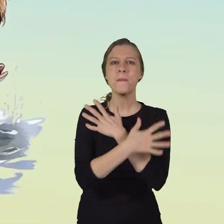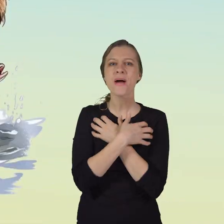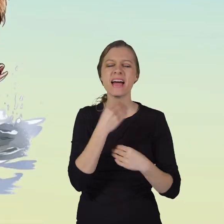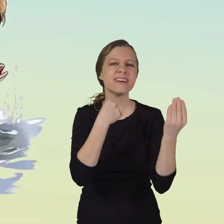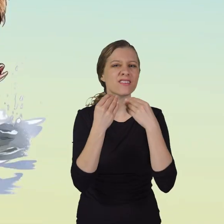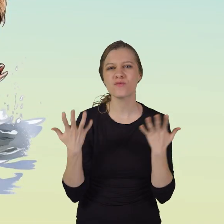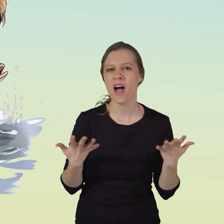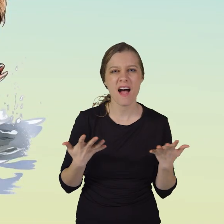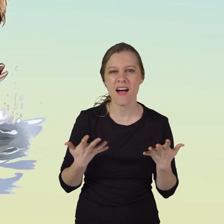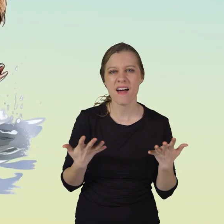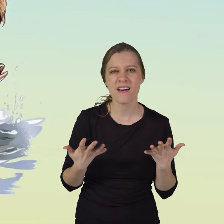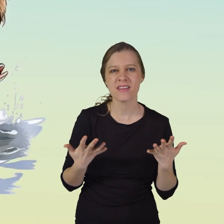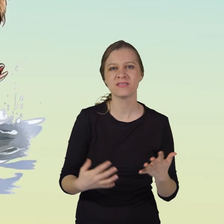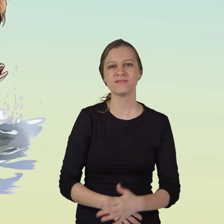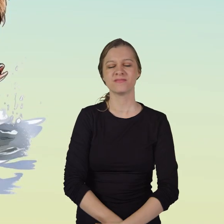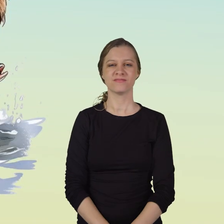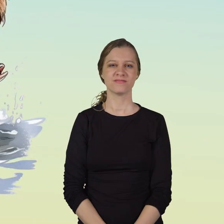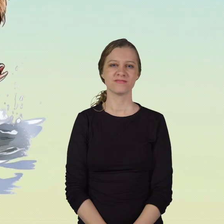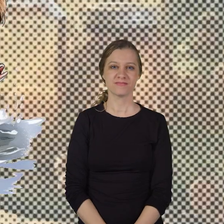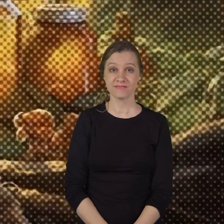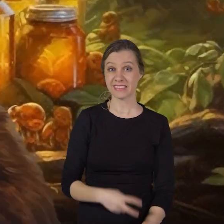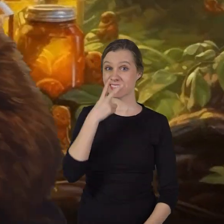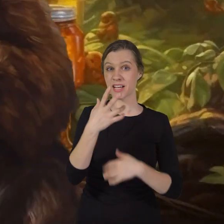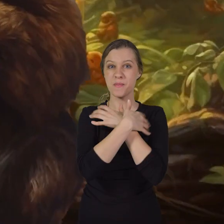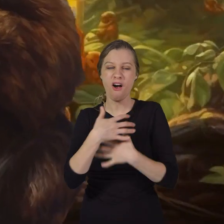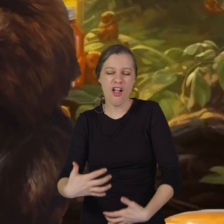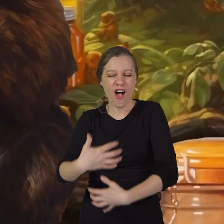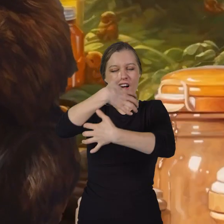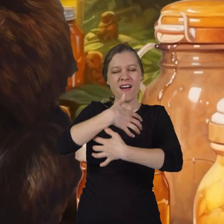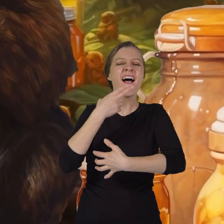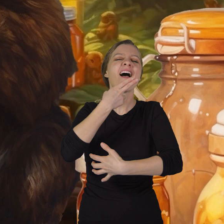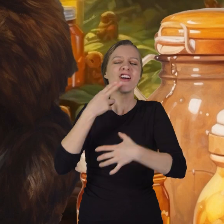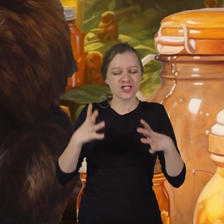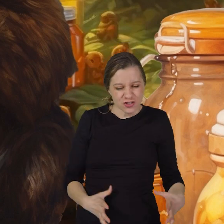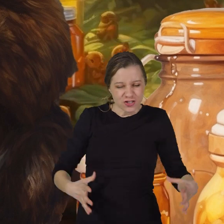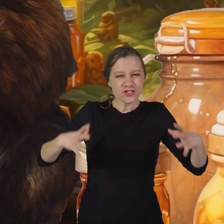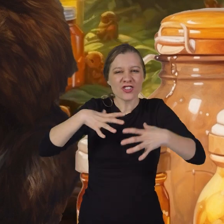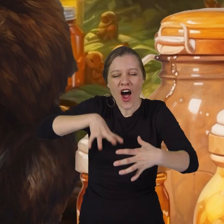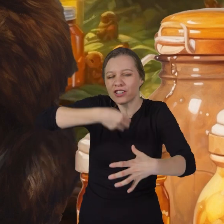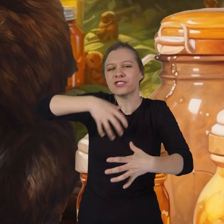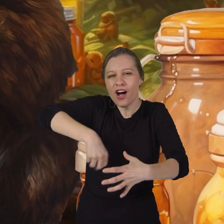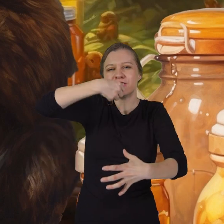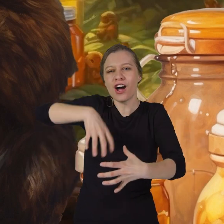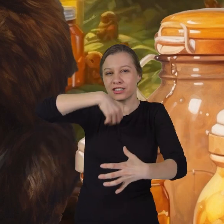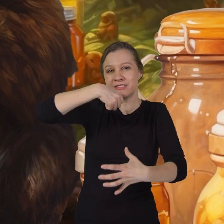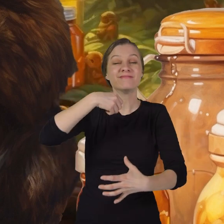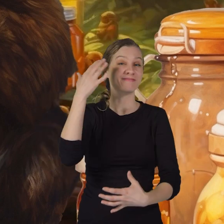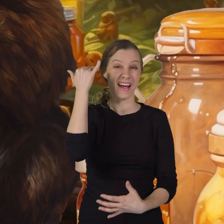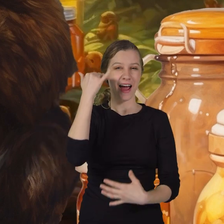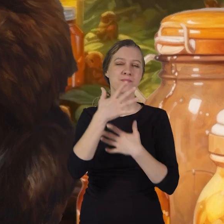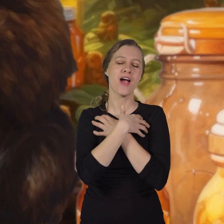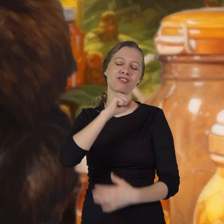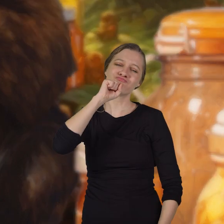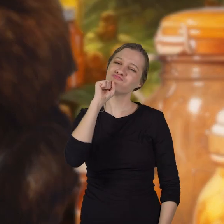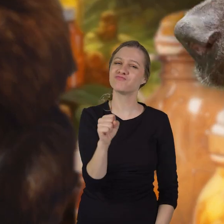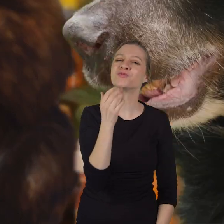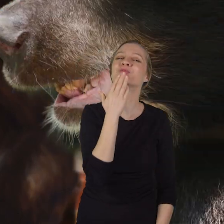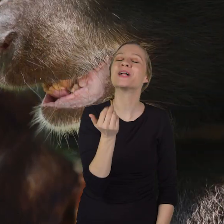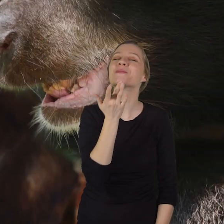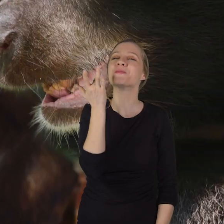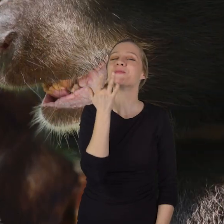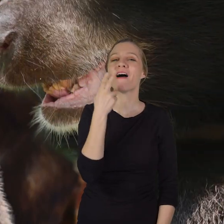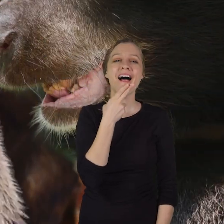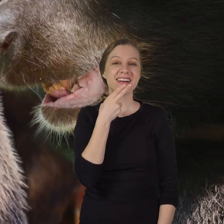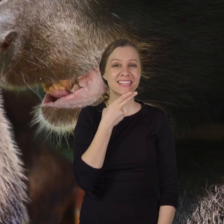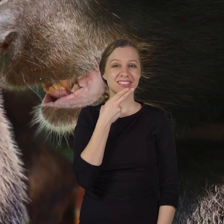What do bears eat? Have you ever seen a bear holding a honey jar? That's because all